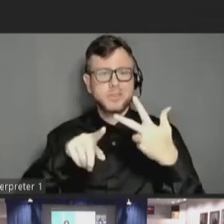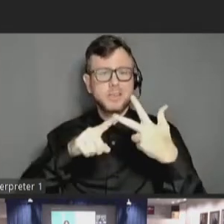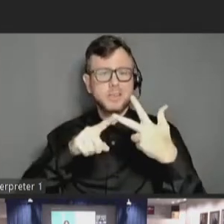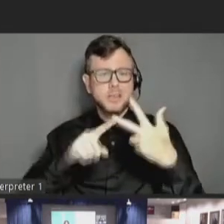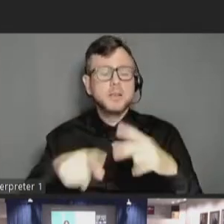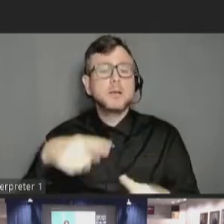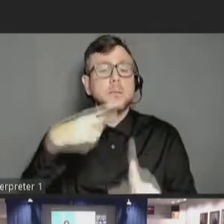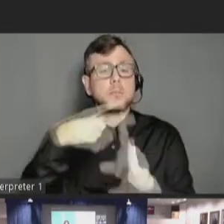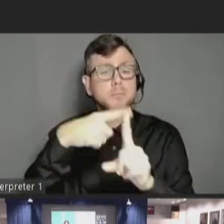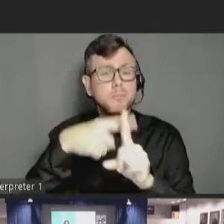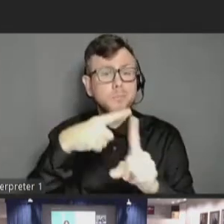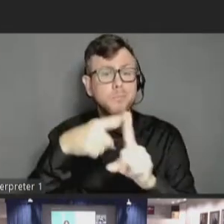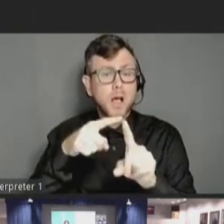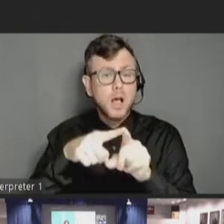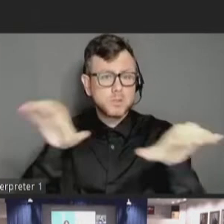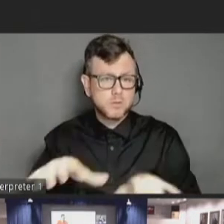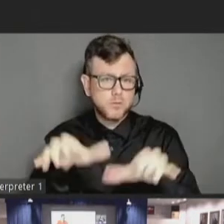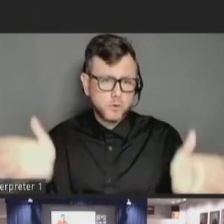Next slide.